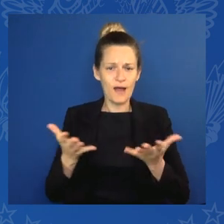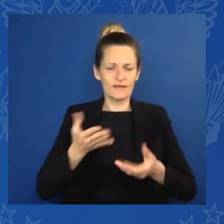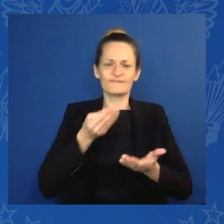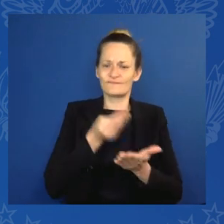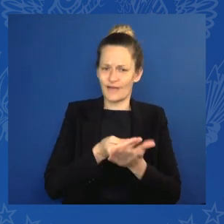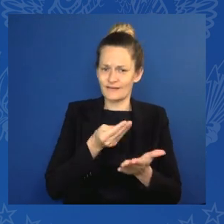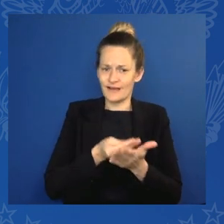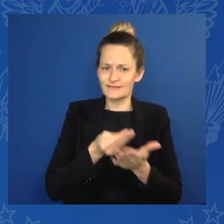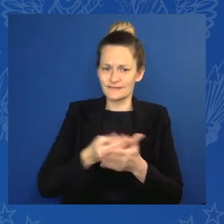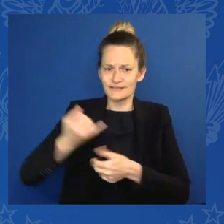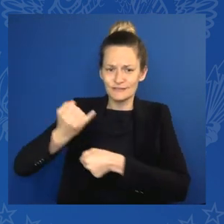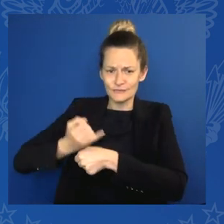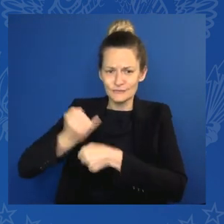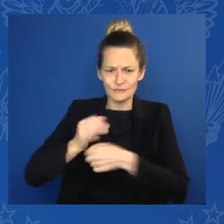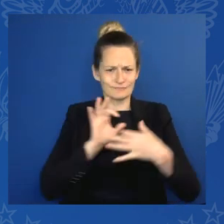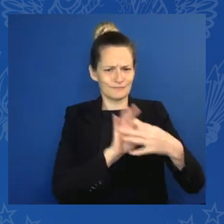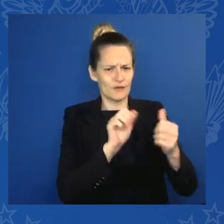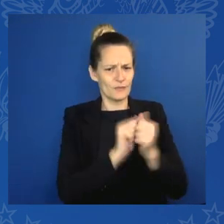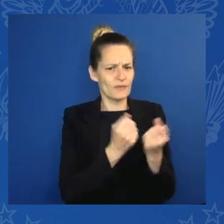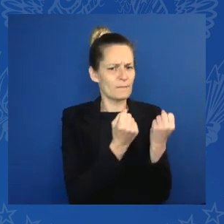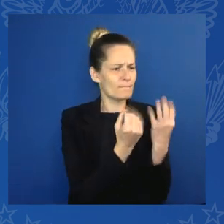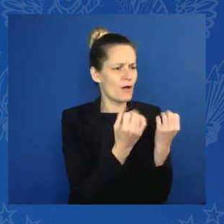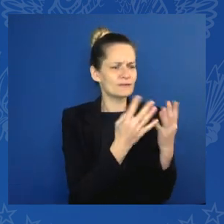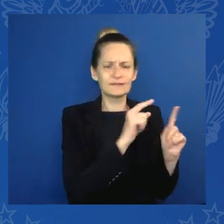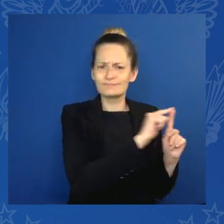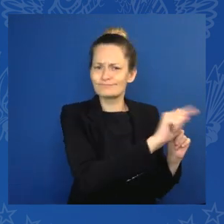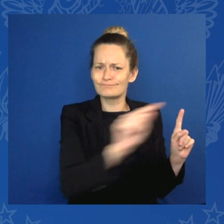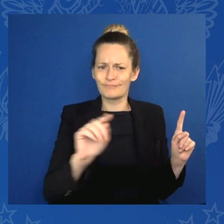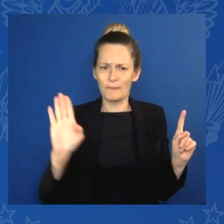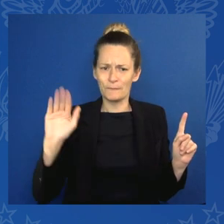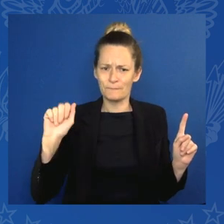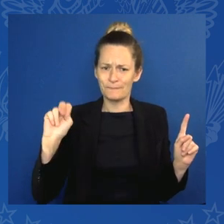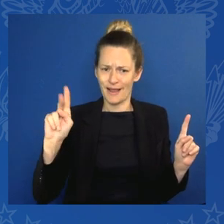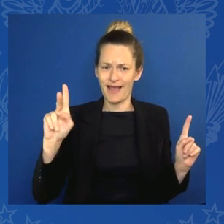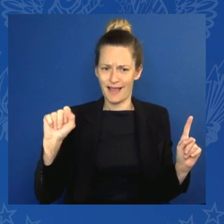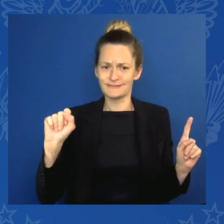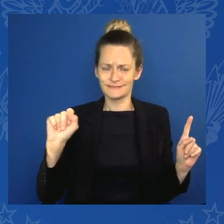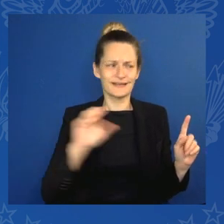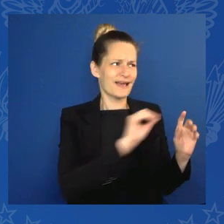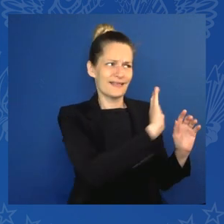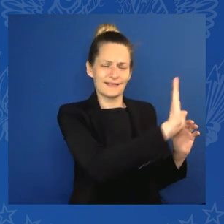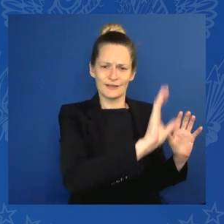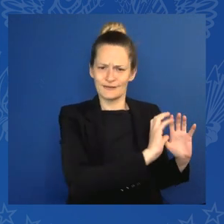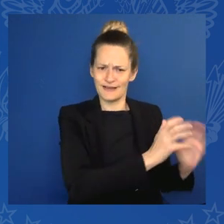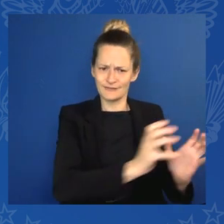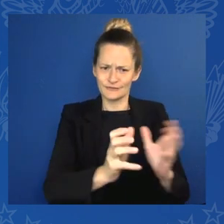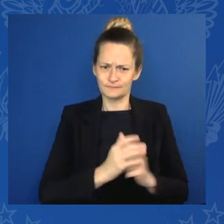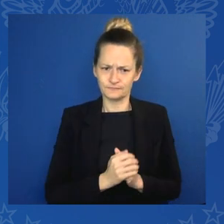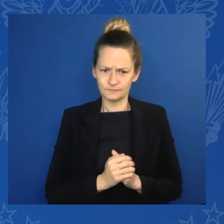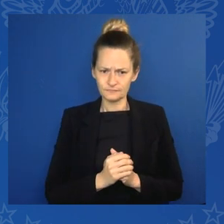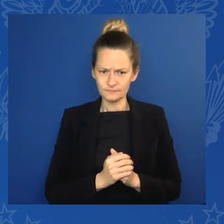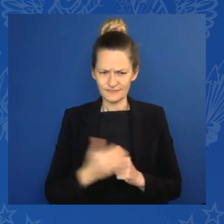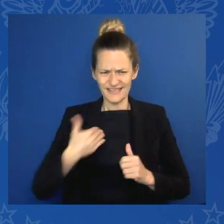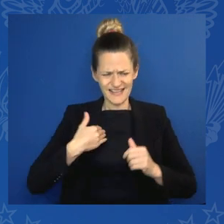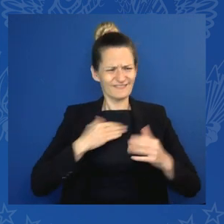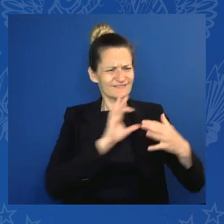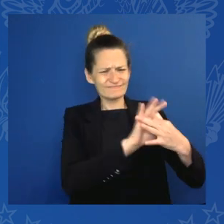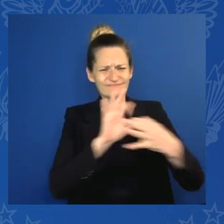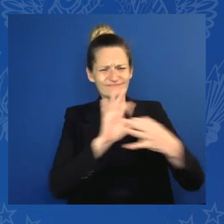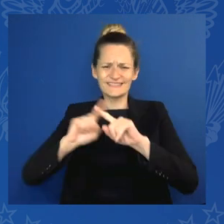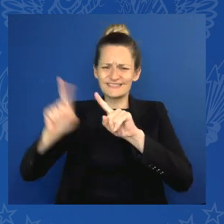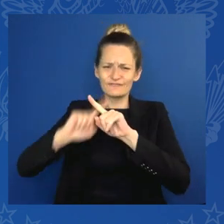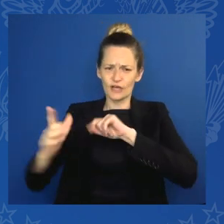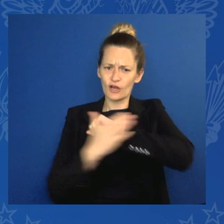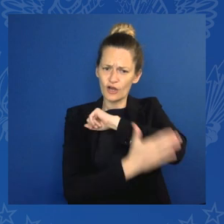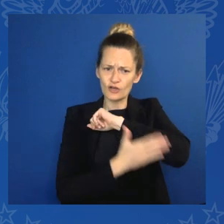and setting up partnerships and country platforms. This is steep change for our cooperation that we